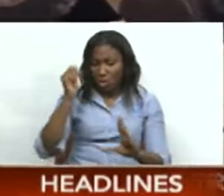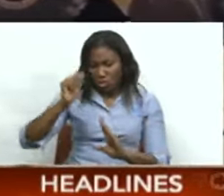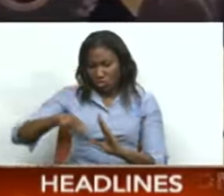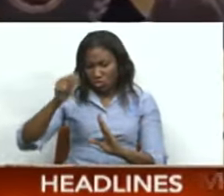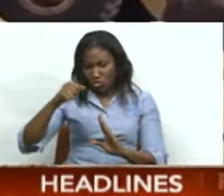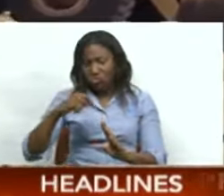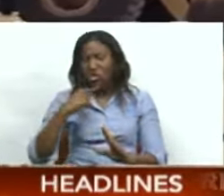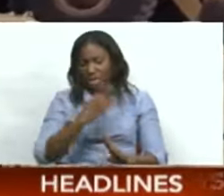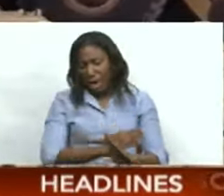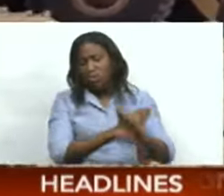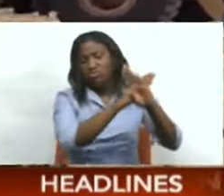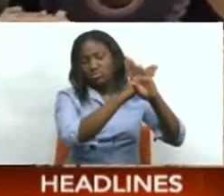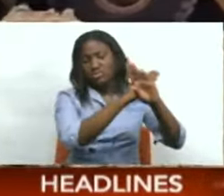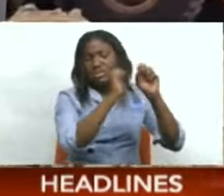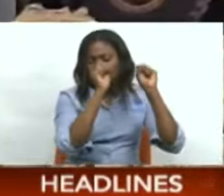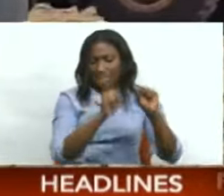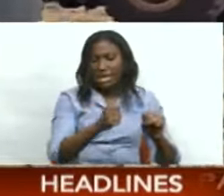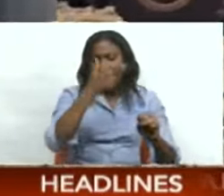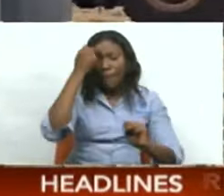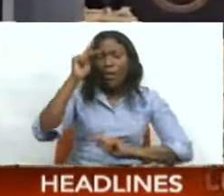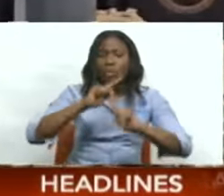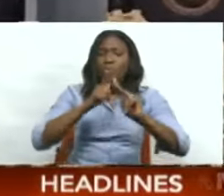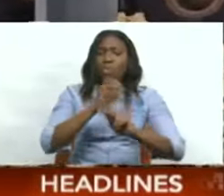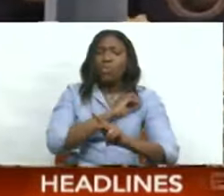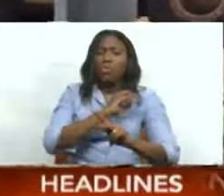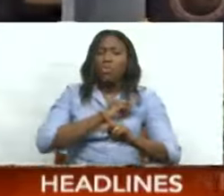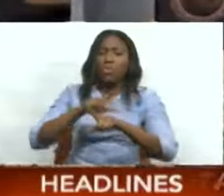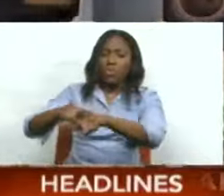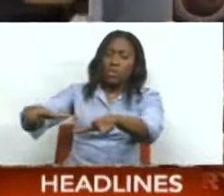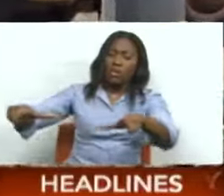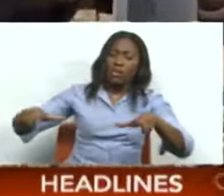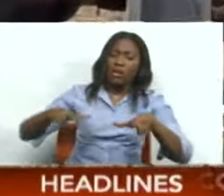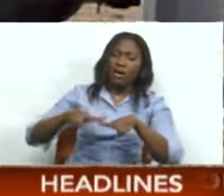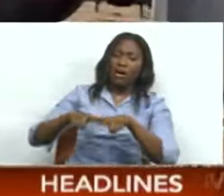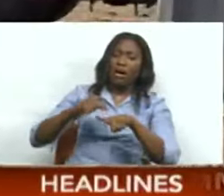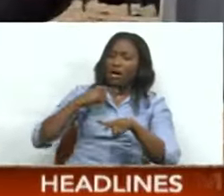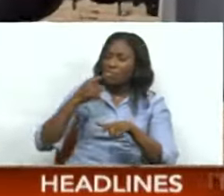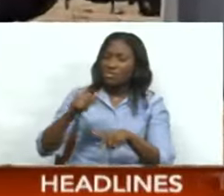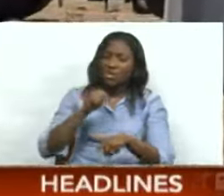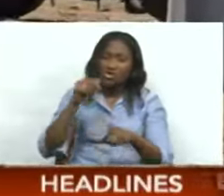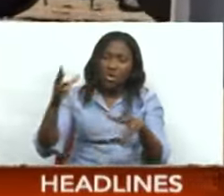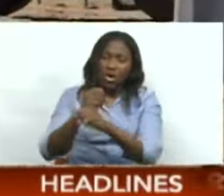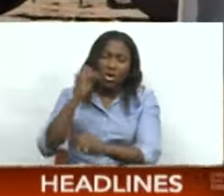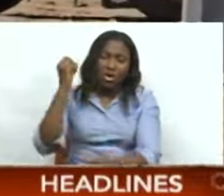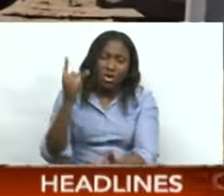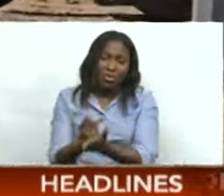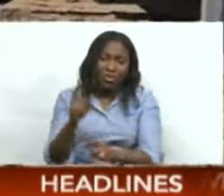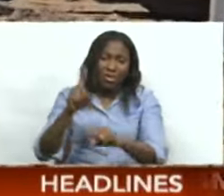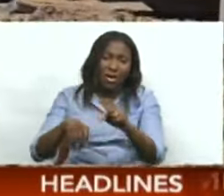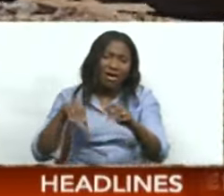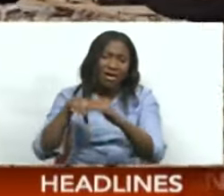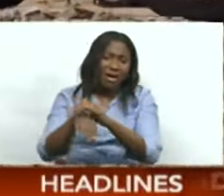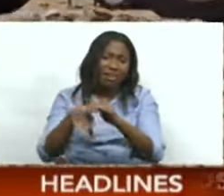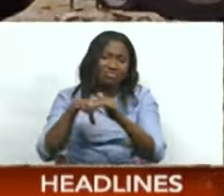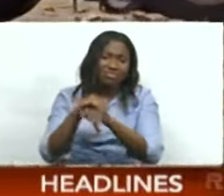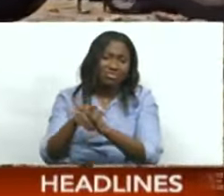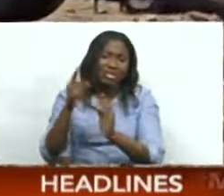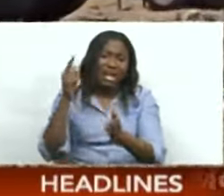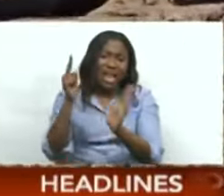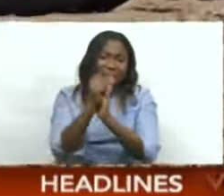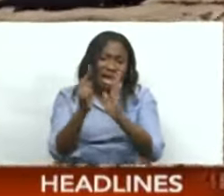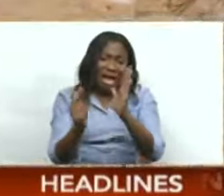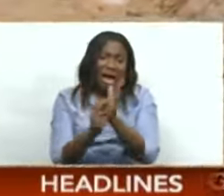Wednesday to residents of Friendship Estate Millhouse 2 over unauthorized operation and failure to access the necessary legal approvals.